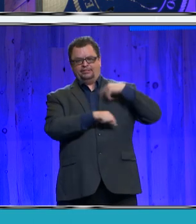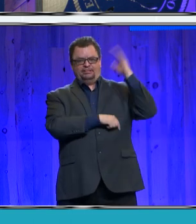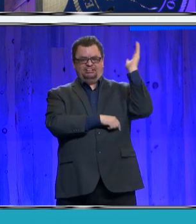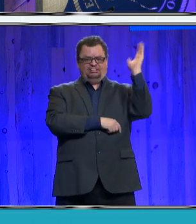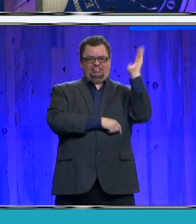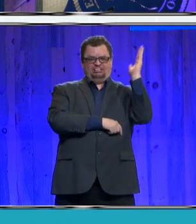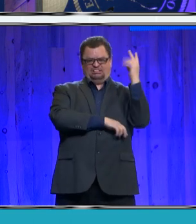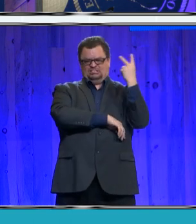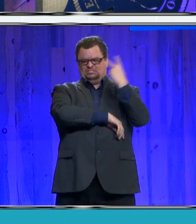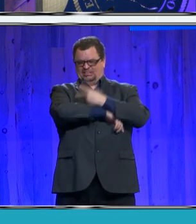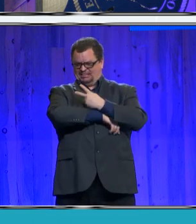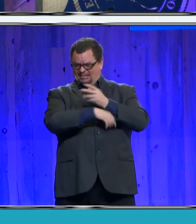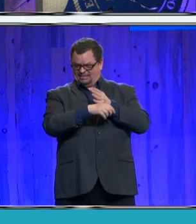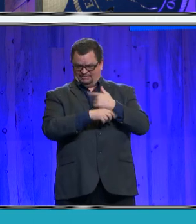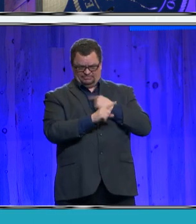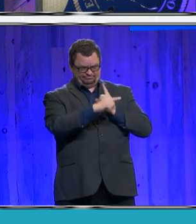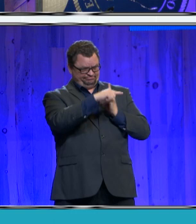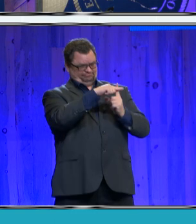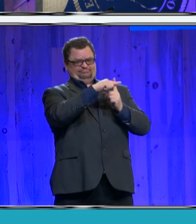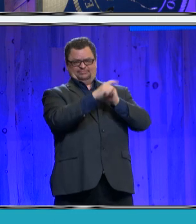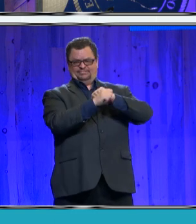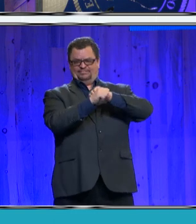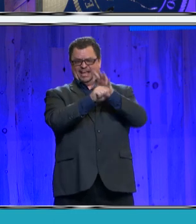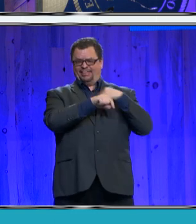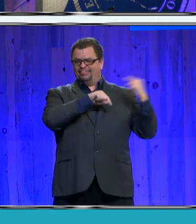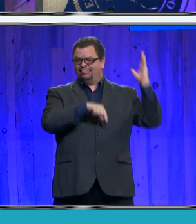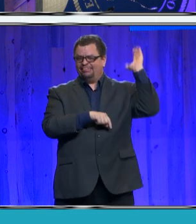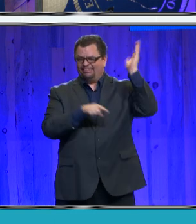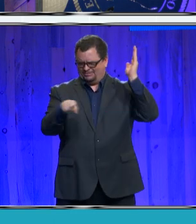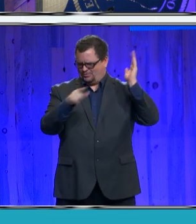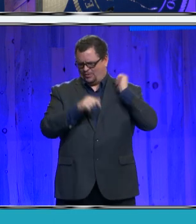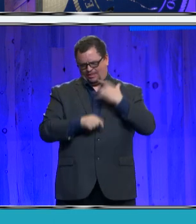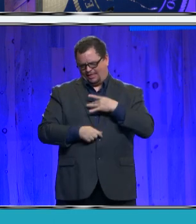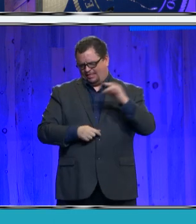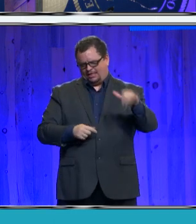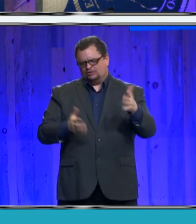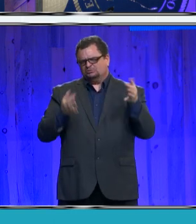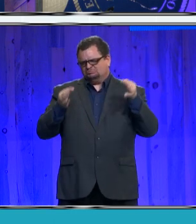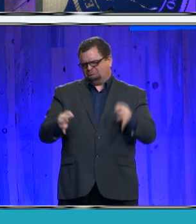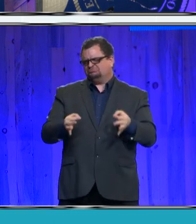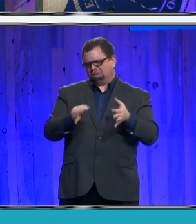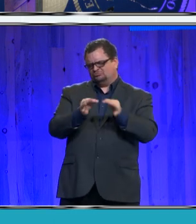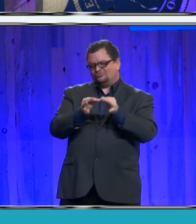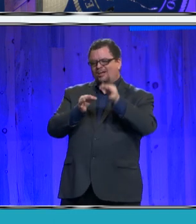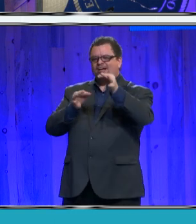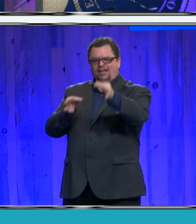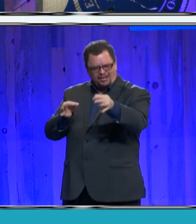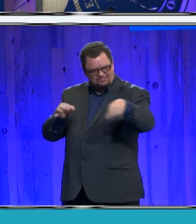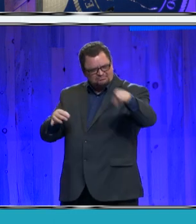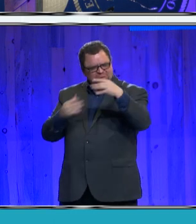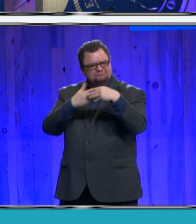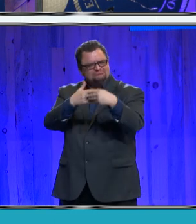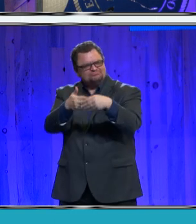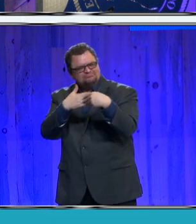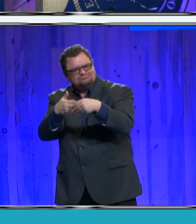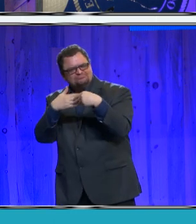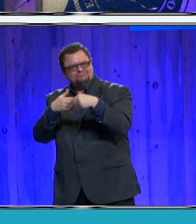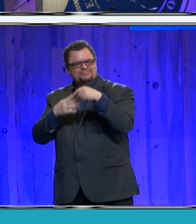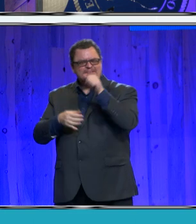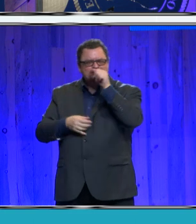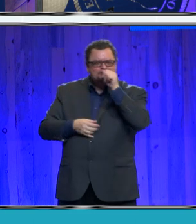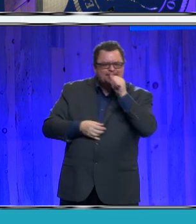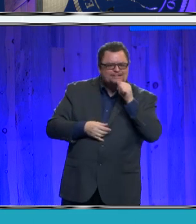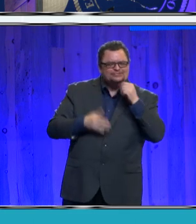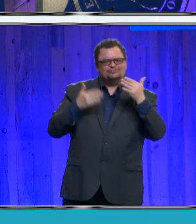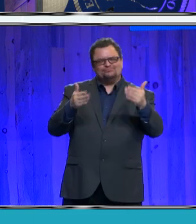positive for COVID-19. So we rescheduled. I thank you for your patience and flexibility, and I especially